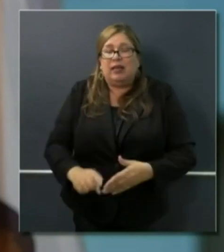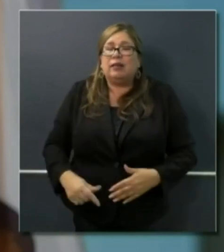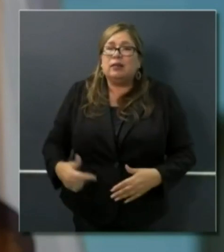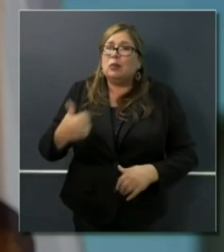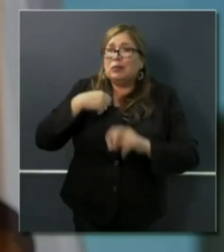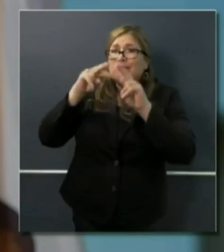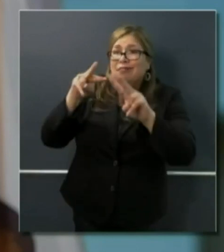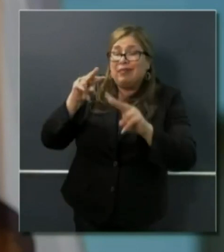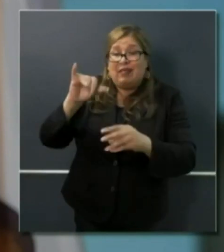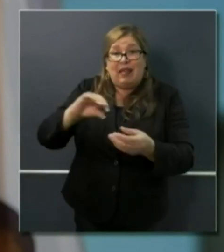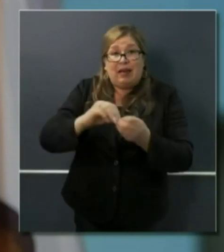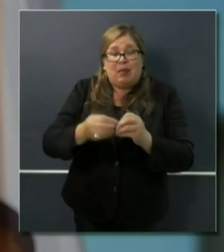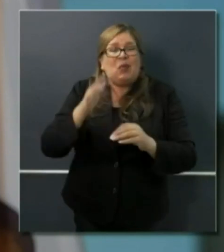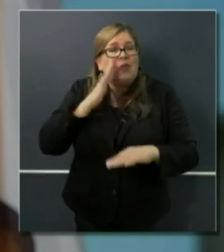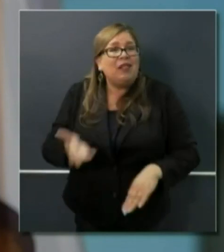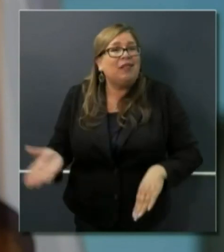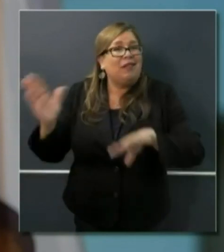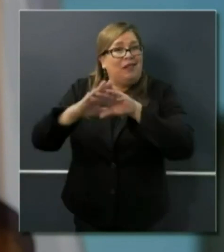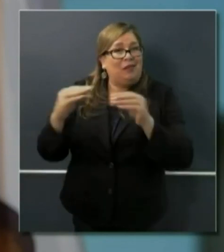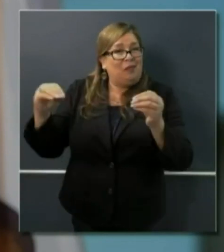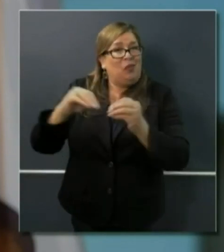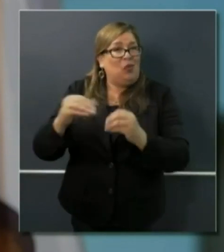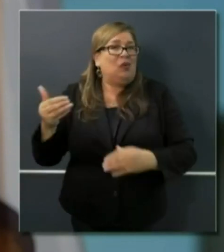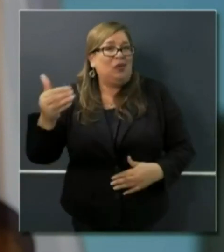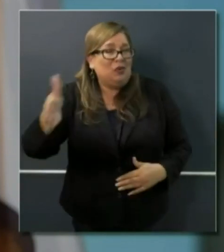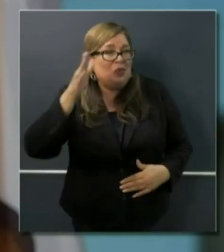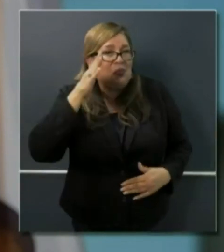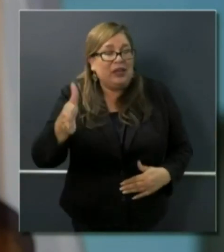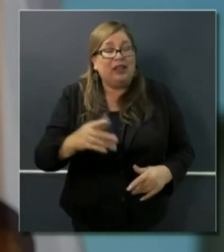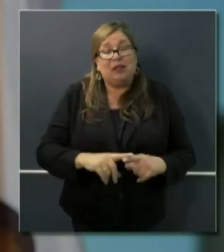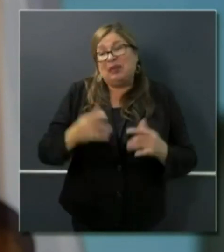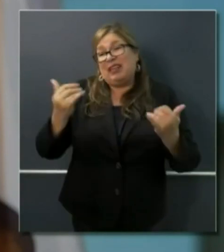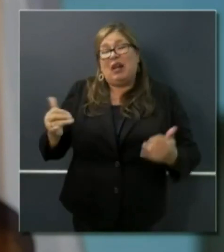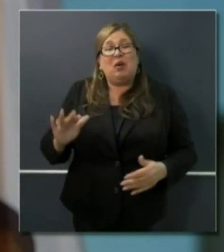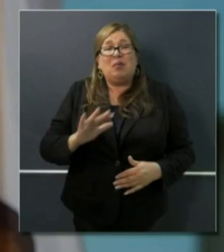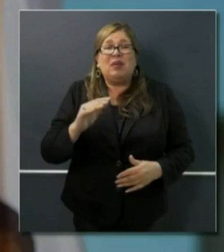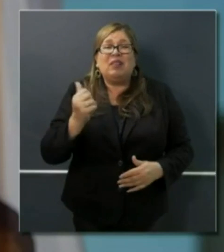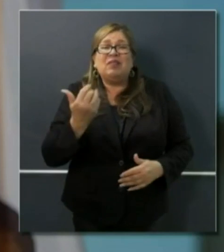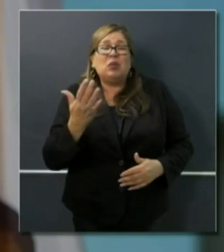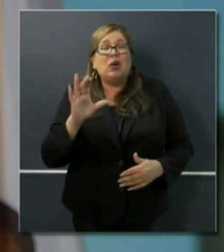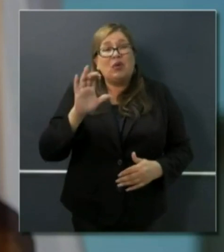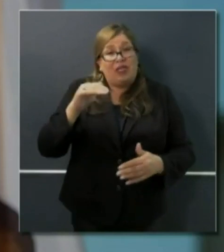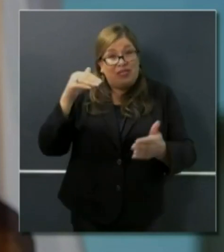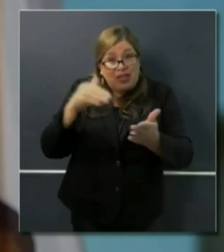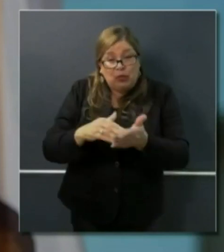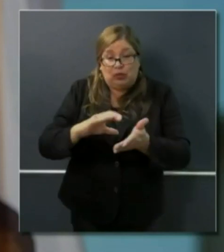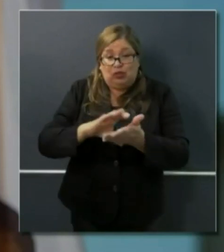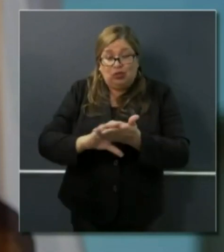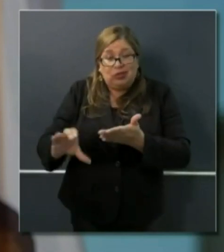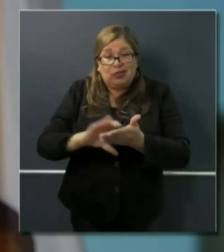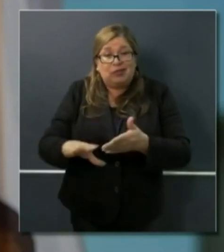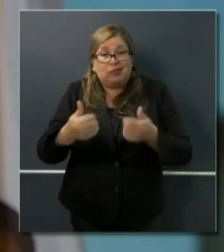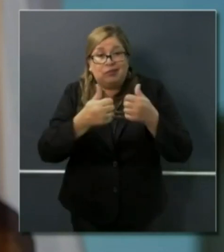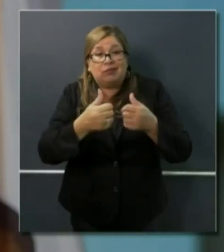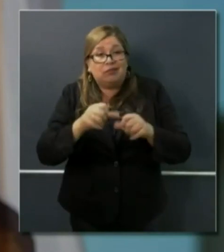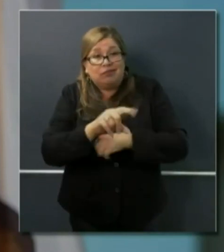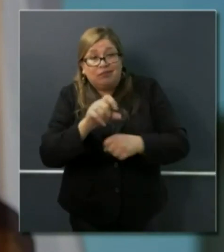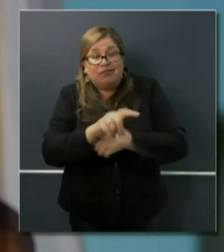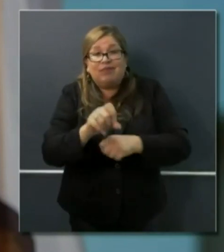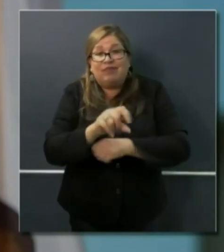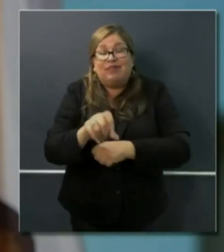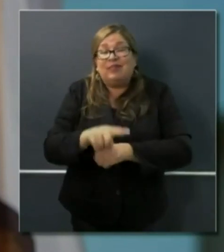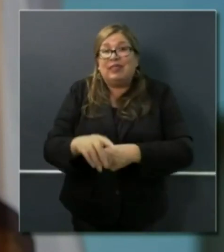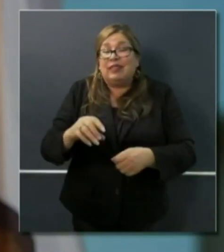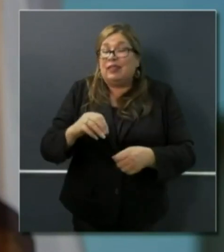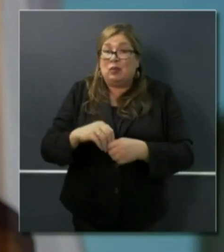rather, in the next few weeks. But that's the current processing, a couple hundred thousand checks on a day that we're able to turn around